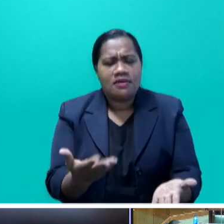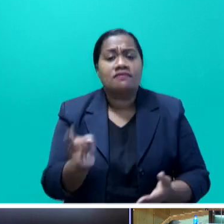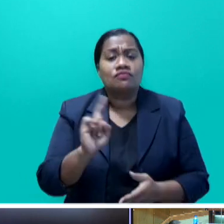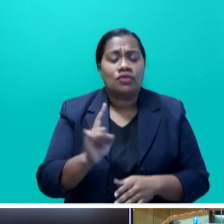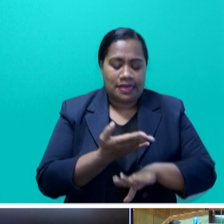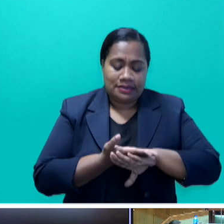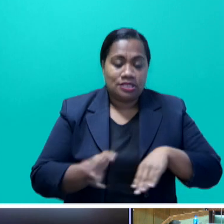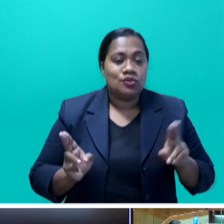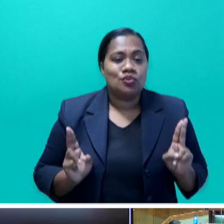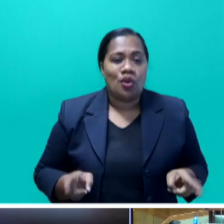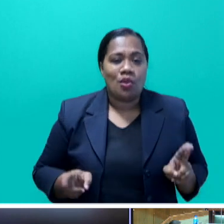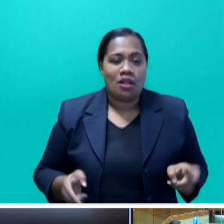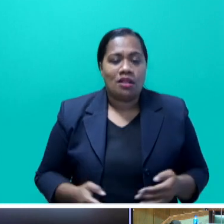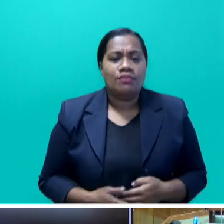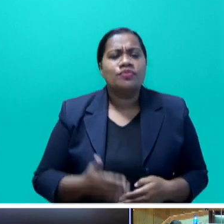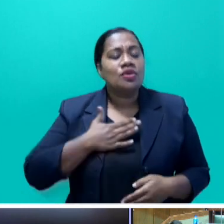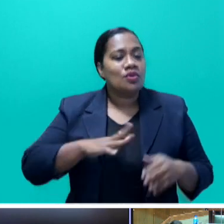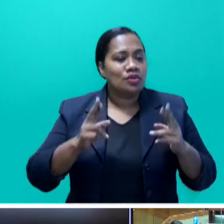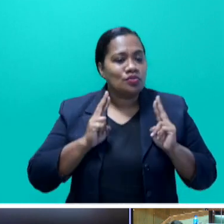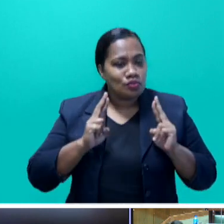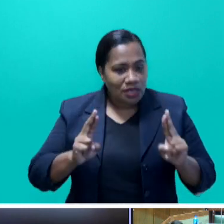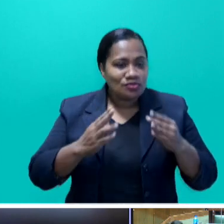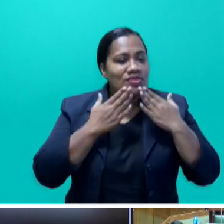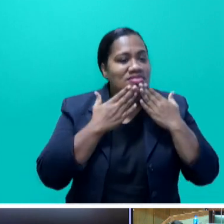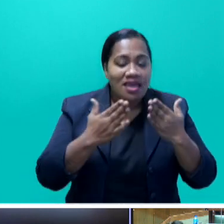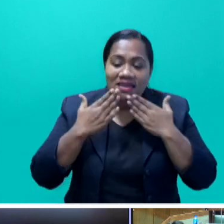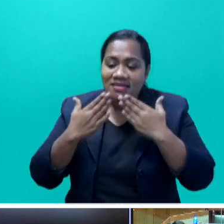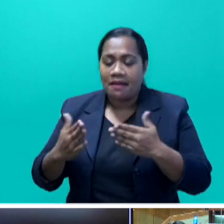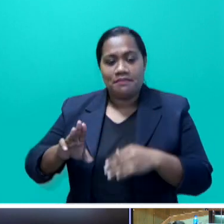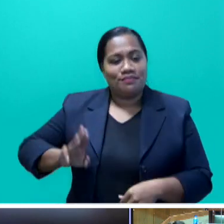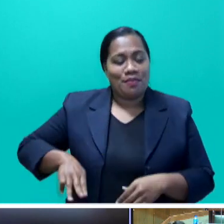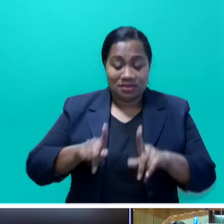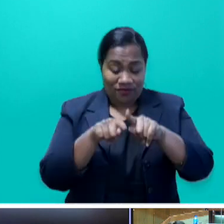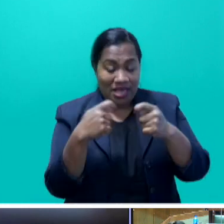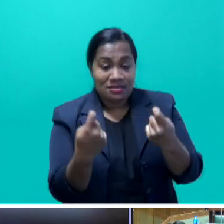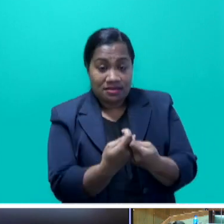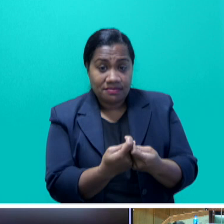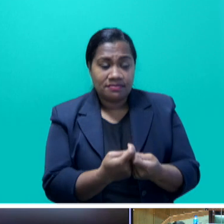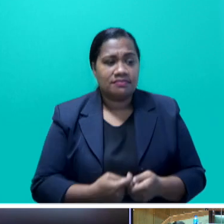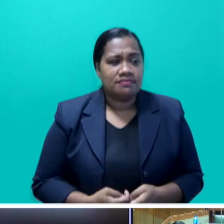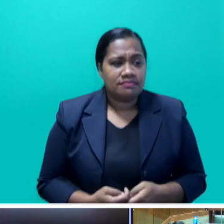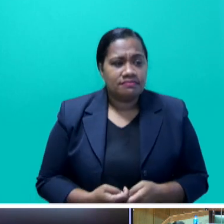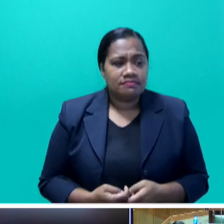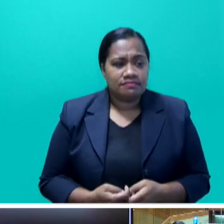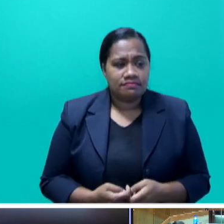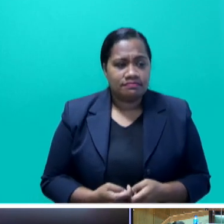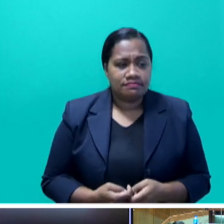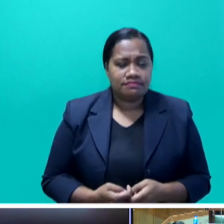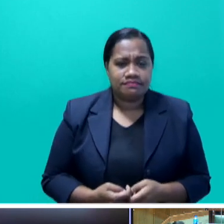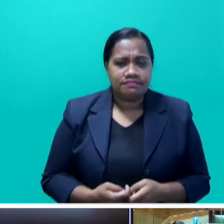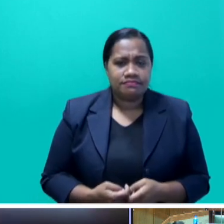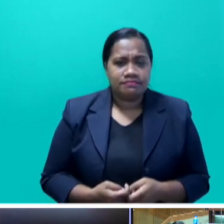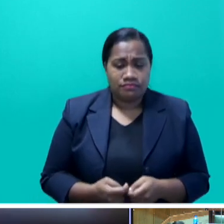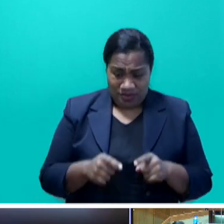I also wish to thank members of his team, several of whom I understand tested